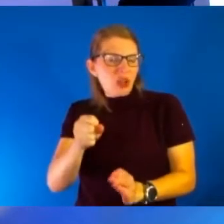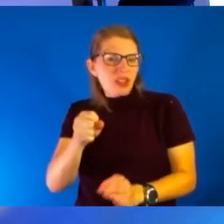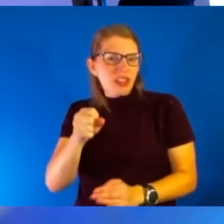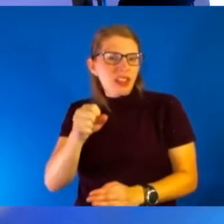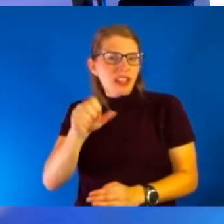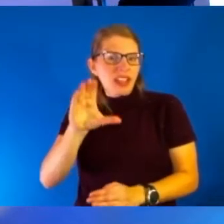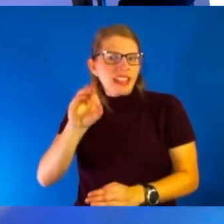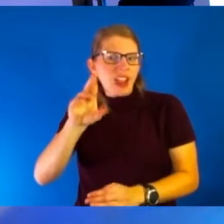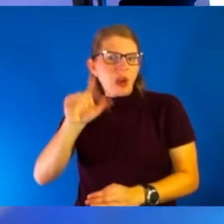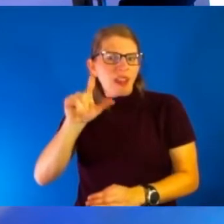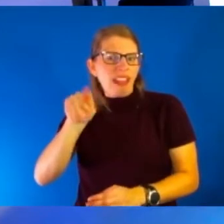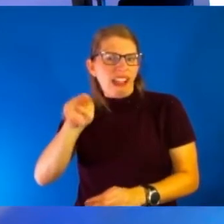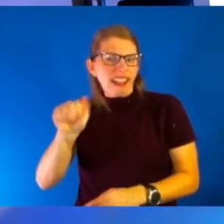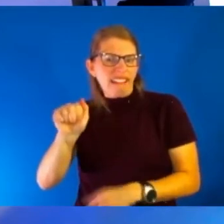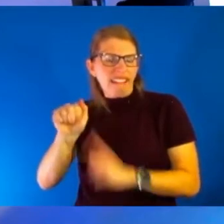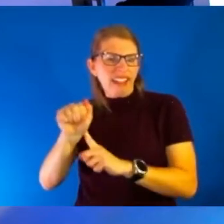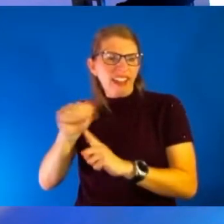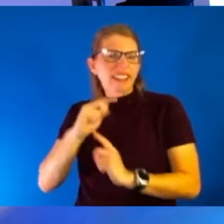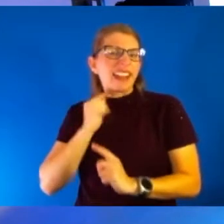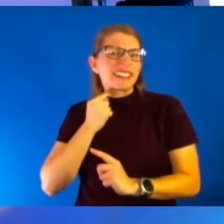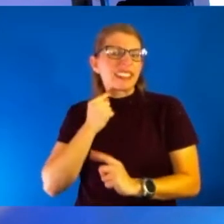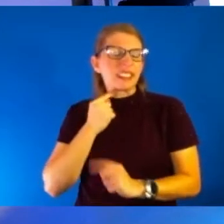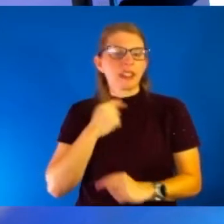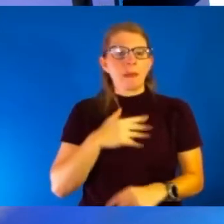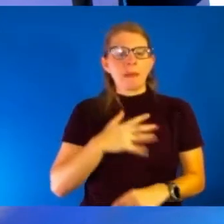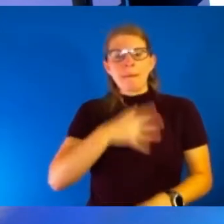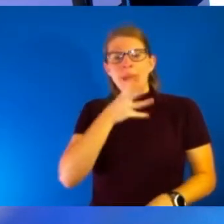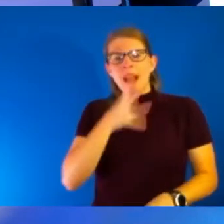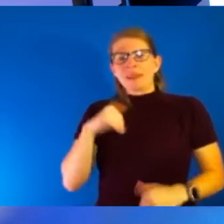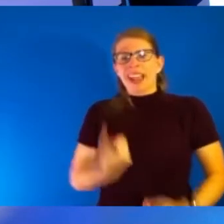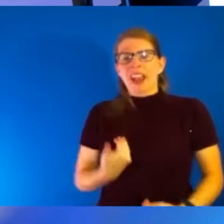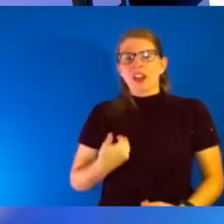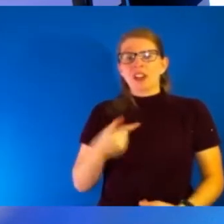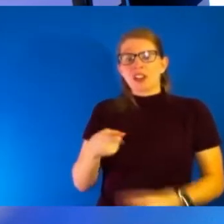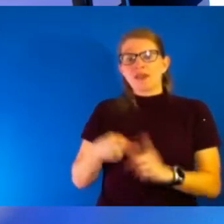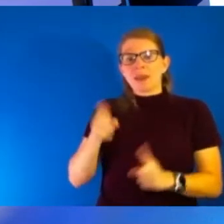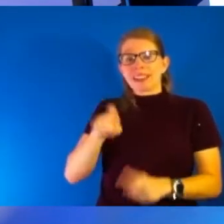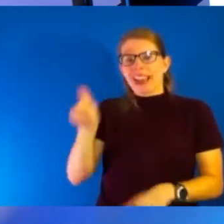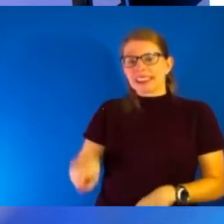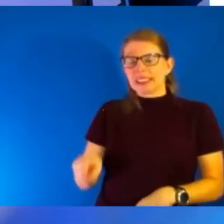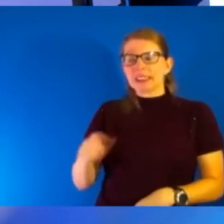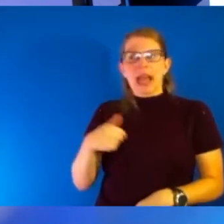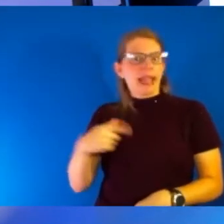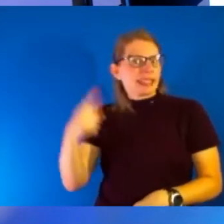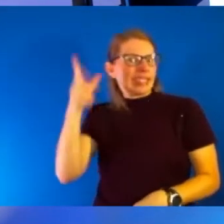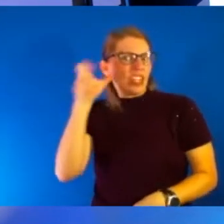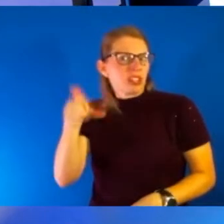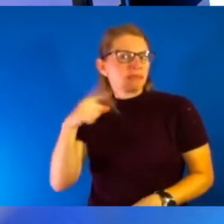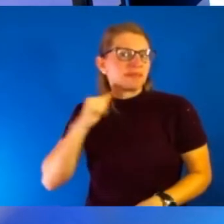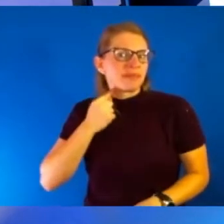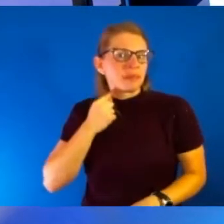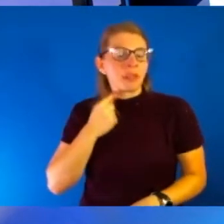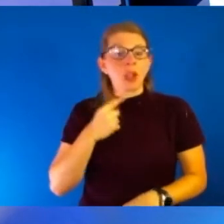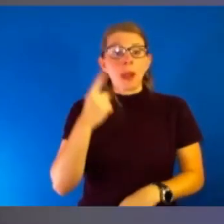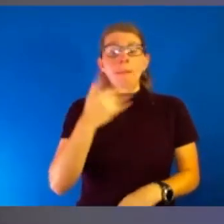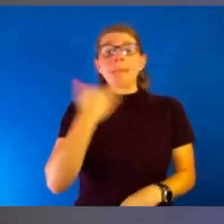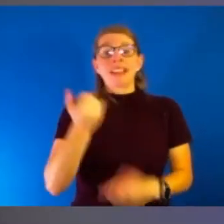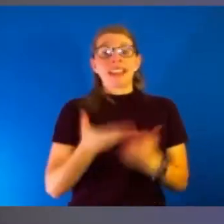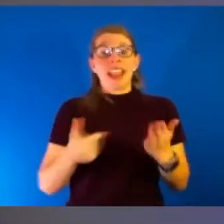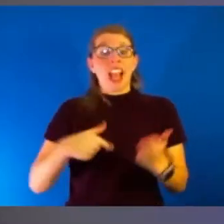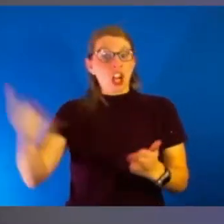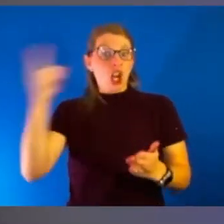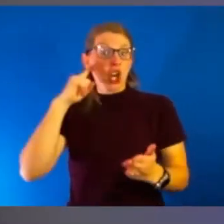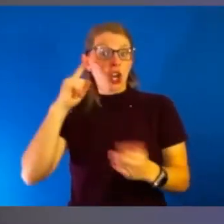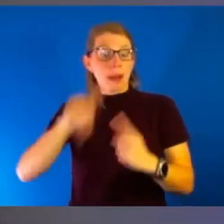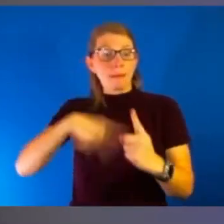go, Oh, you're from Texas. forgot about that. All right. have one more thing. One of the best things I've heard about misinformation actually is, if you're not